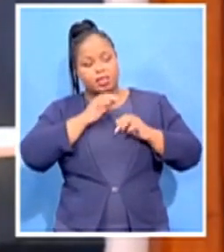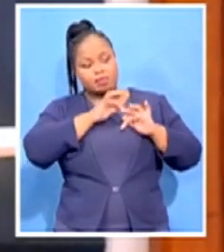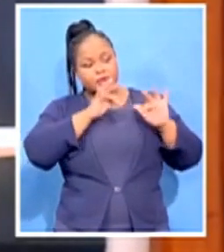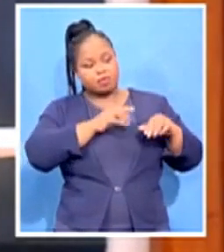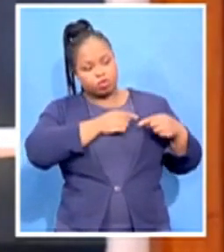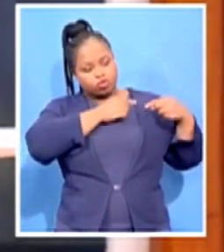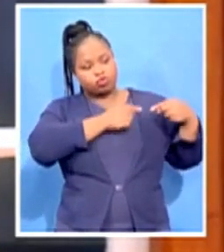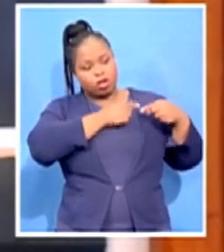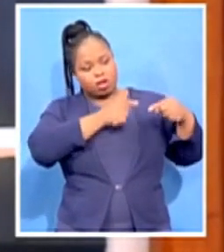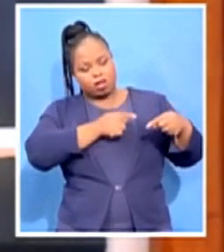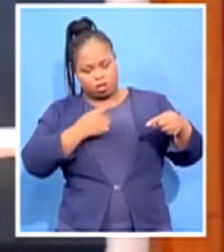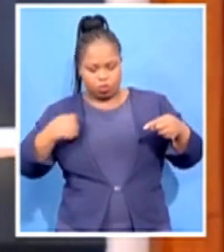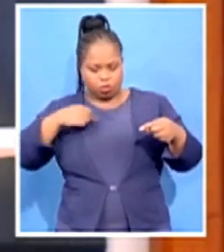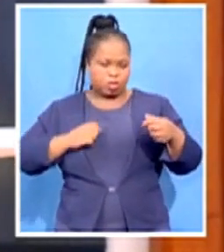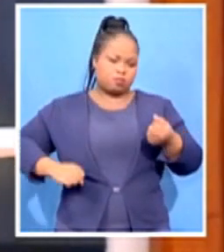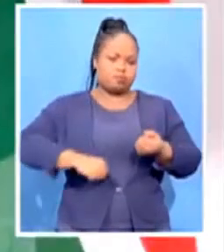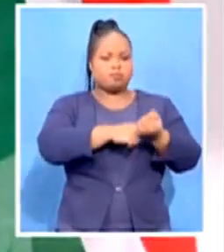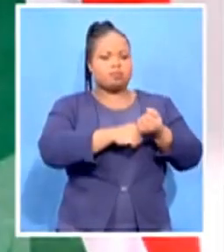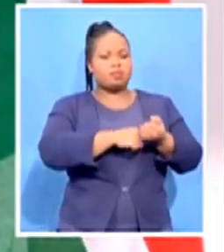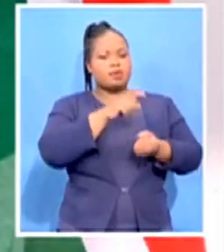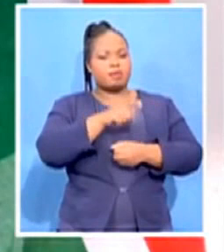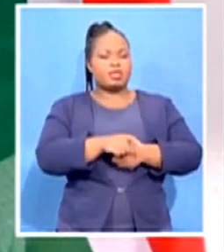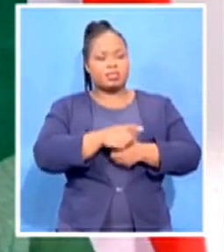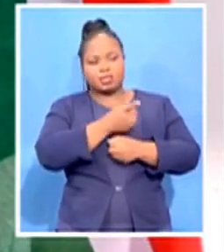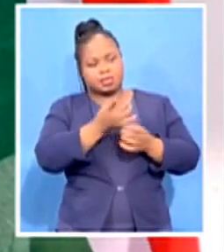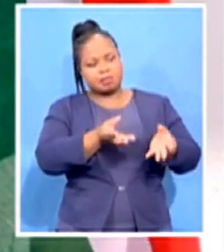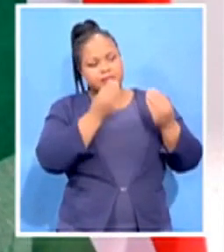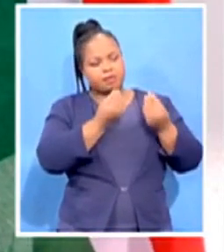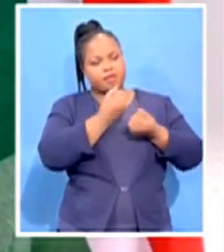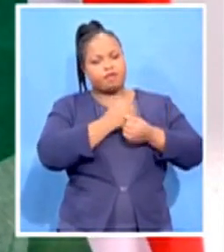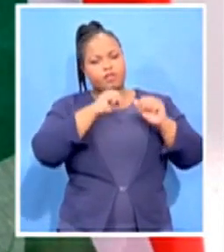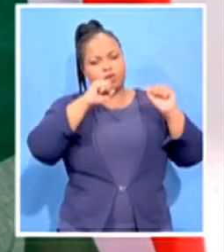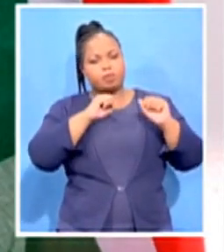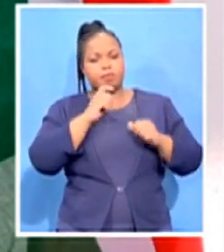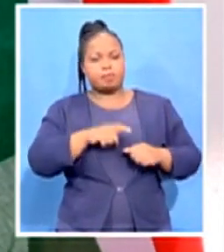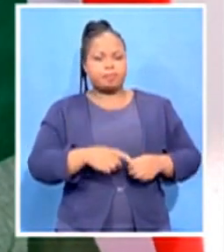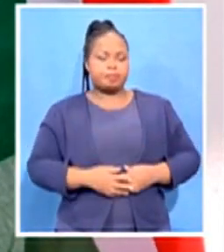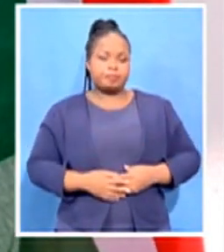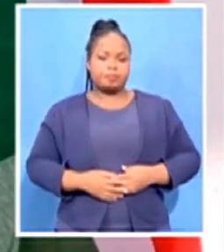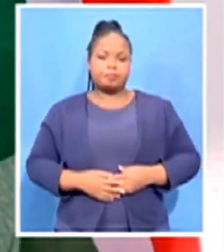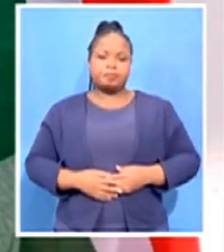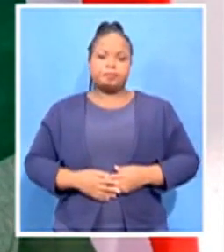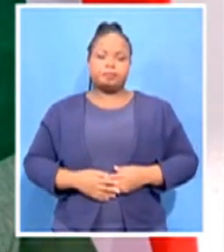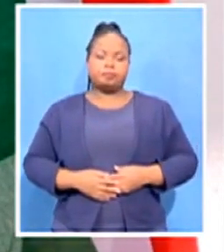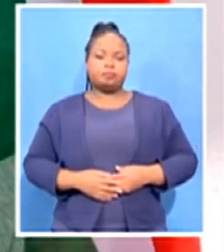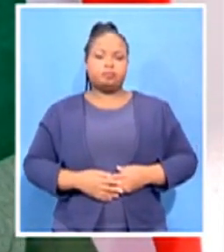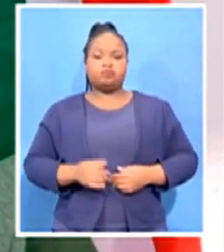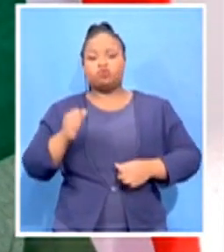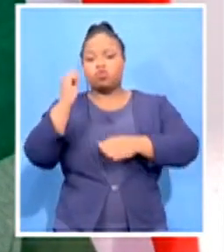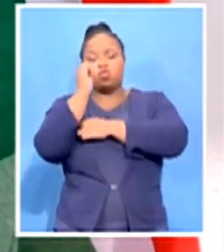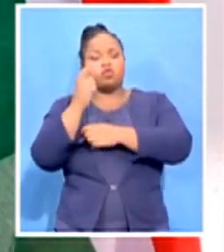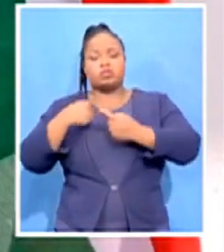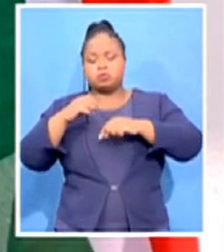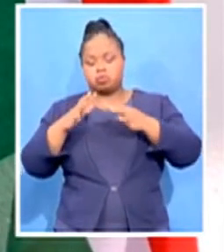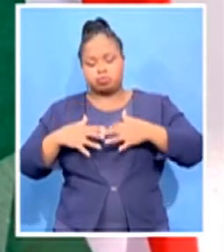for freedom and for self-determination. We can have offices either side. But the